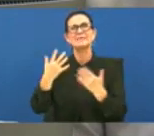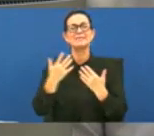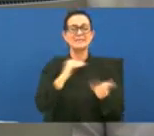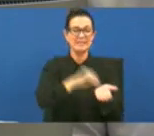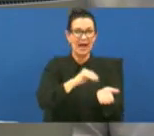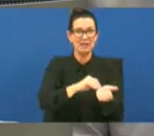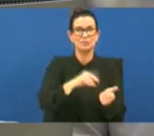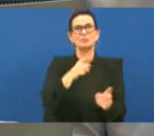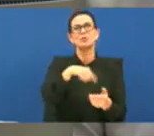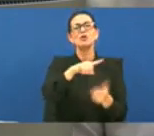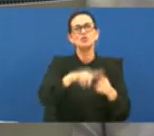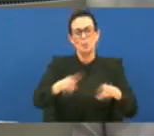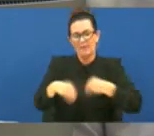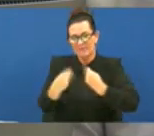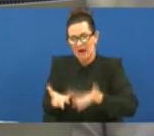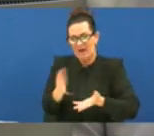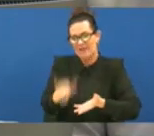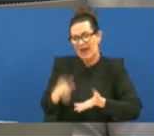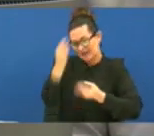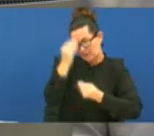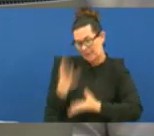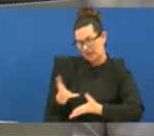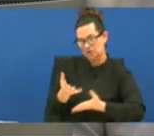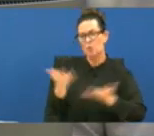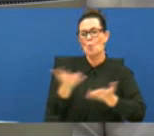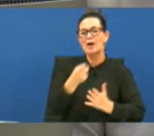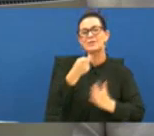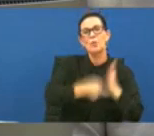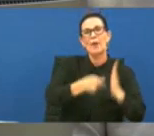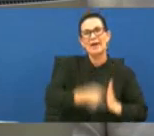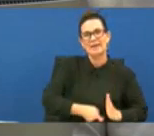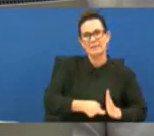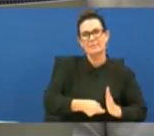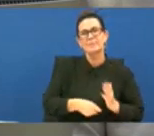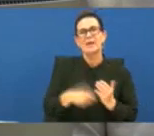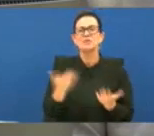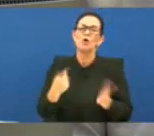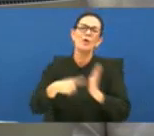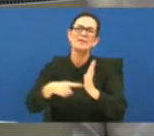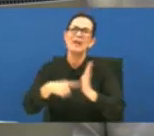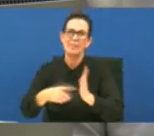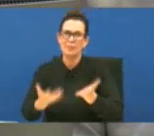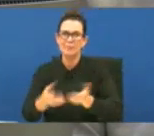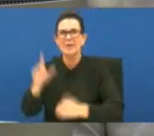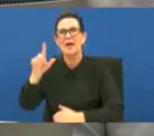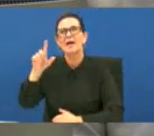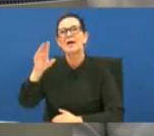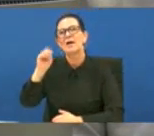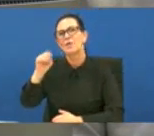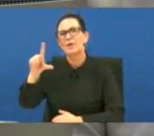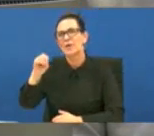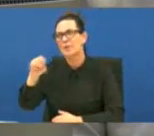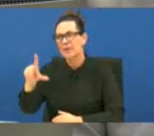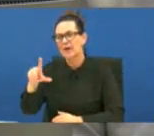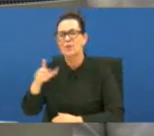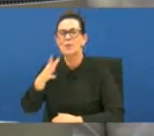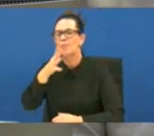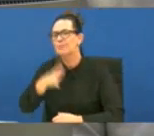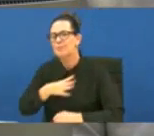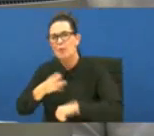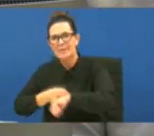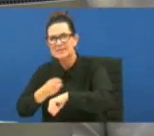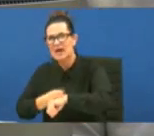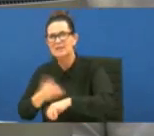to provide that information and what those rates are so for example our lady at the lake hospital or women's hospital